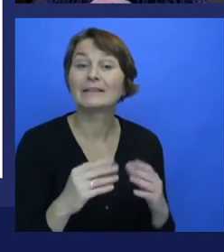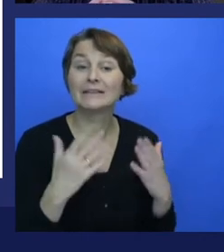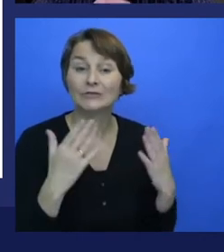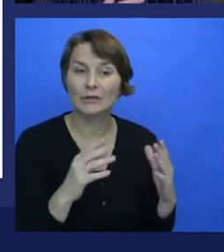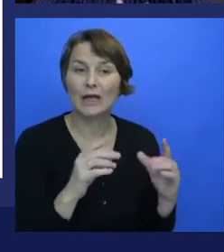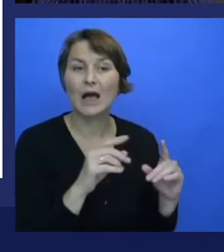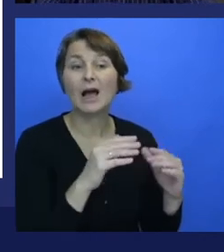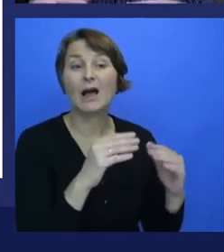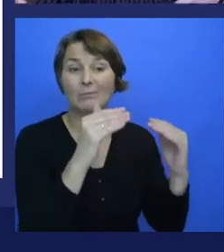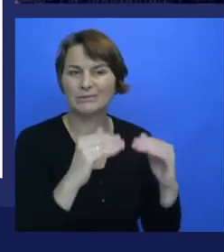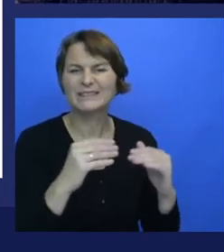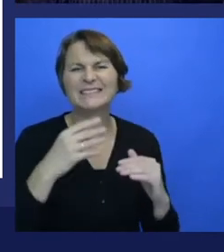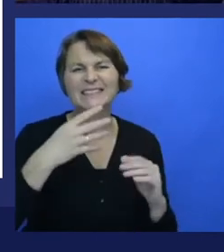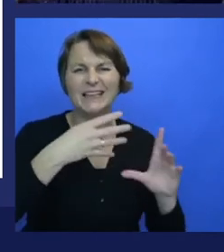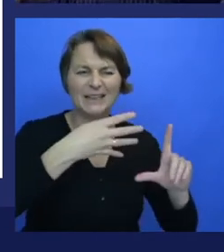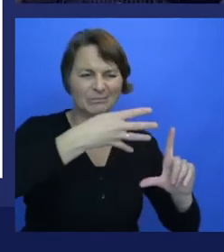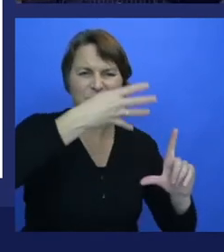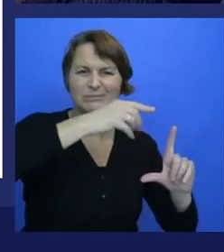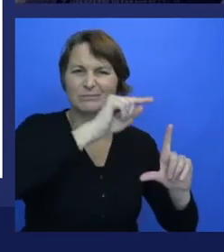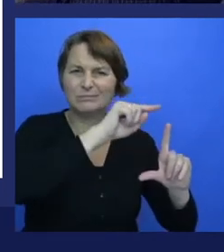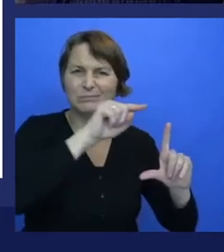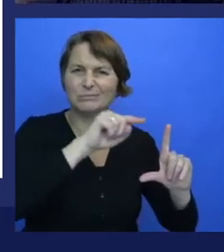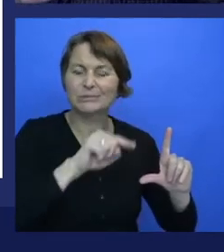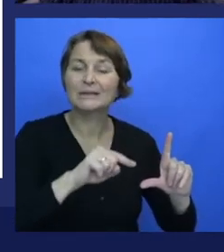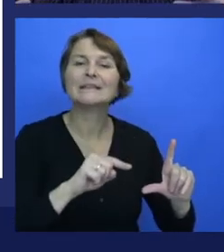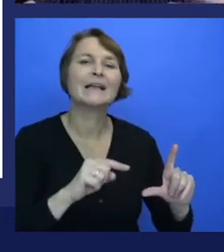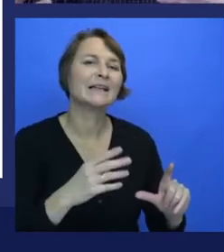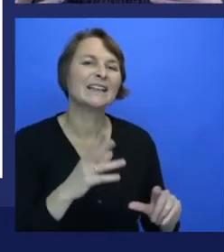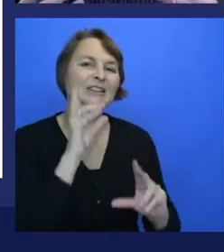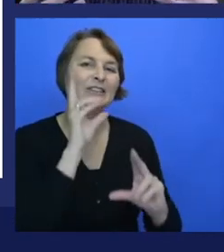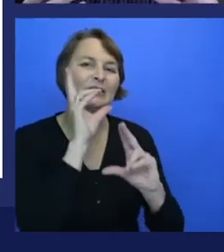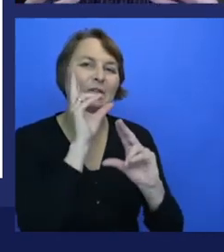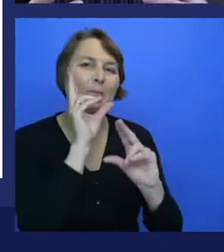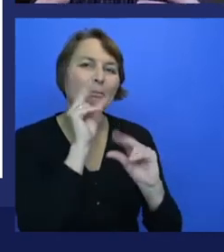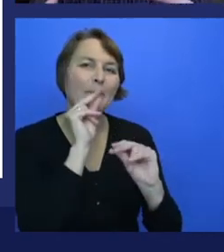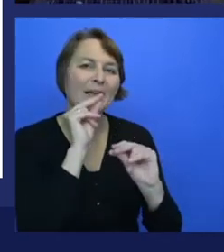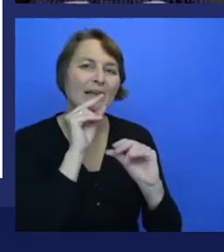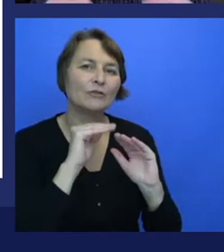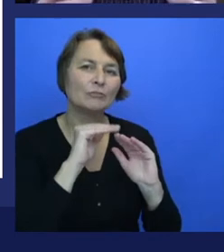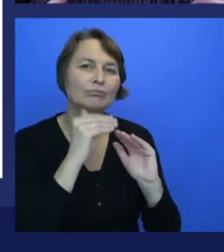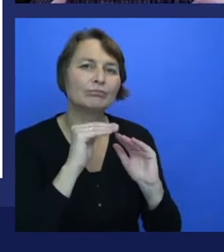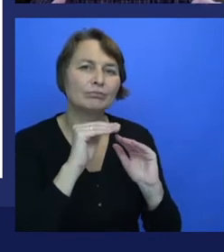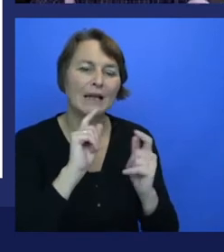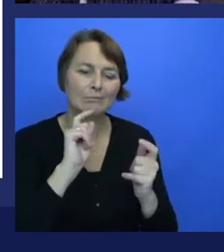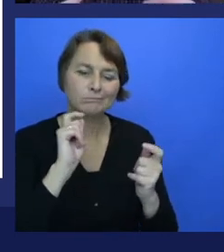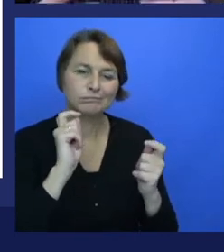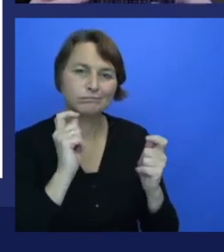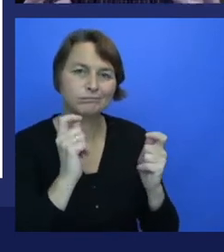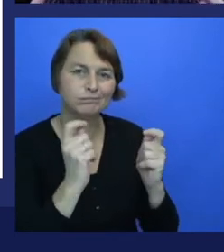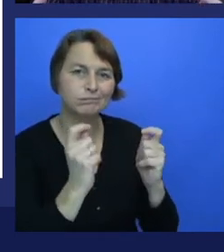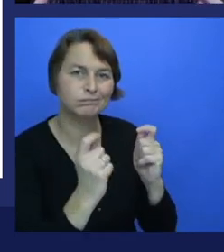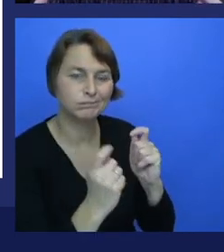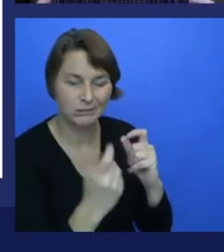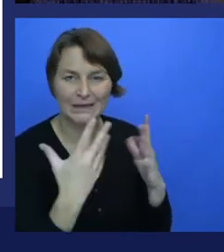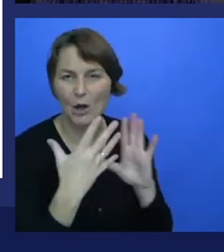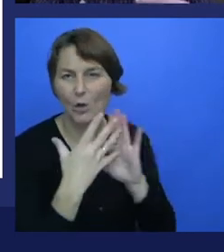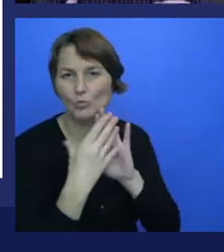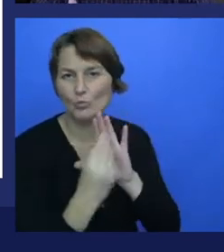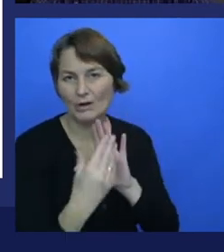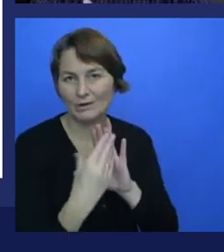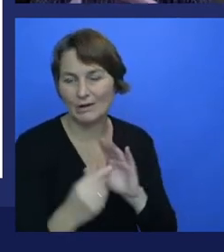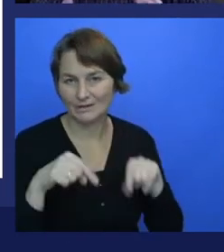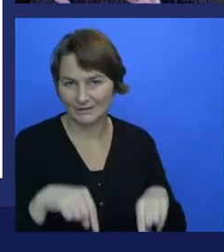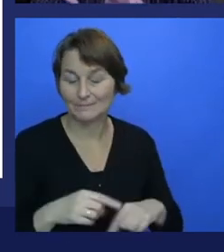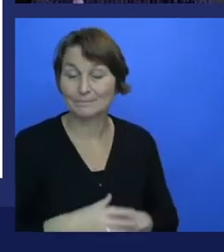very long time, but they were transformed by the convoluted net. And now we have these, as these technologies are spun out,